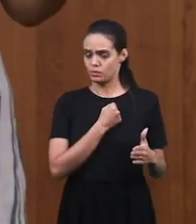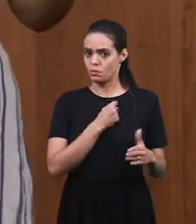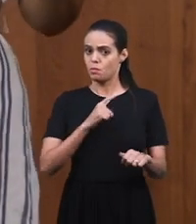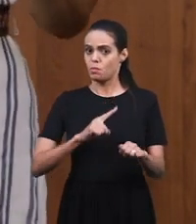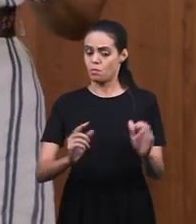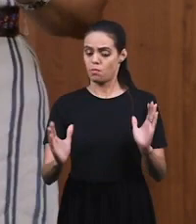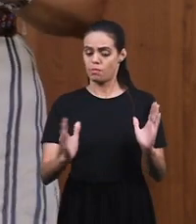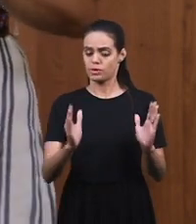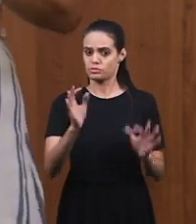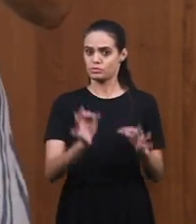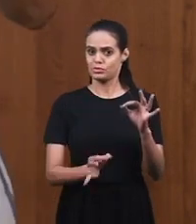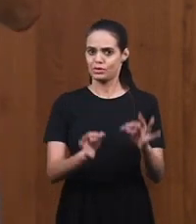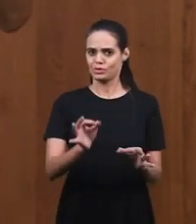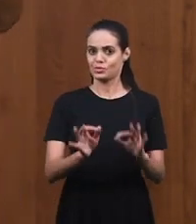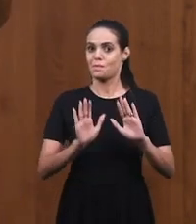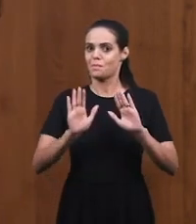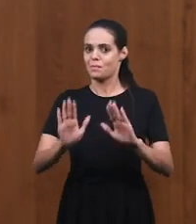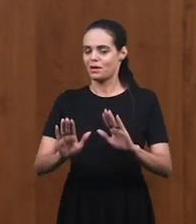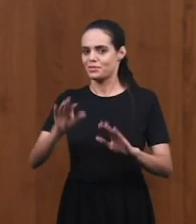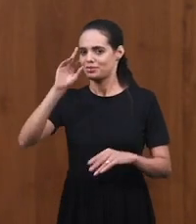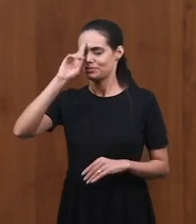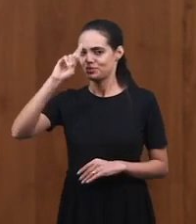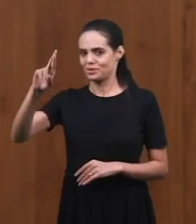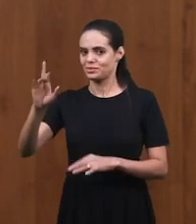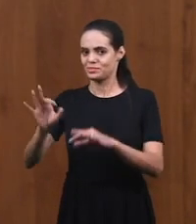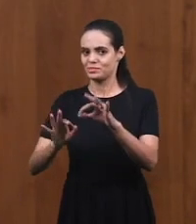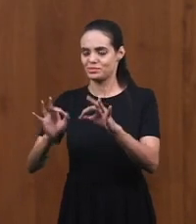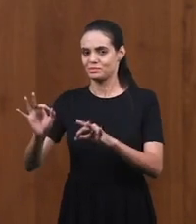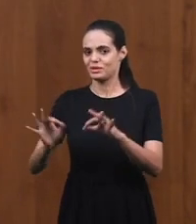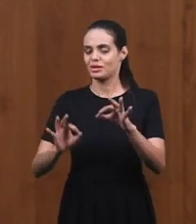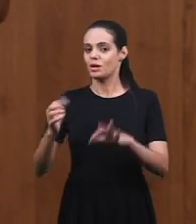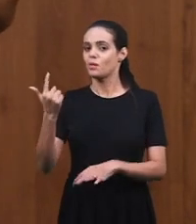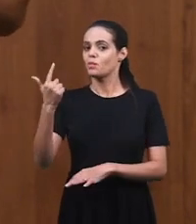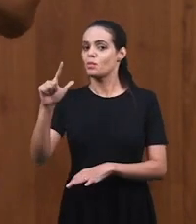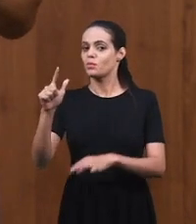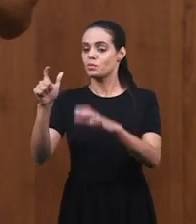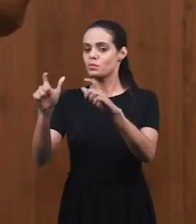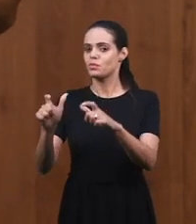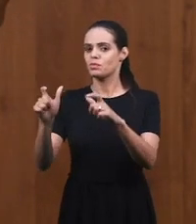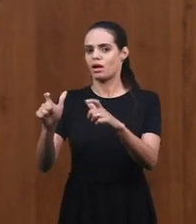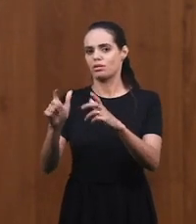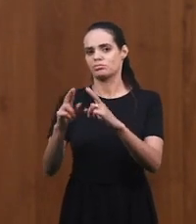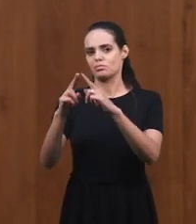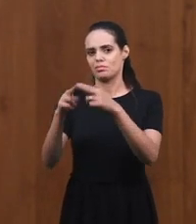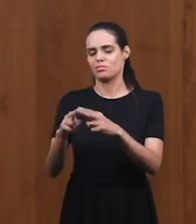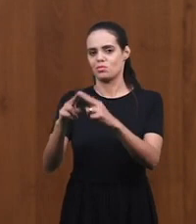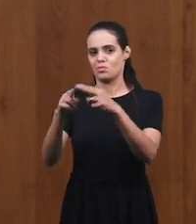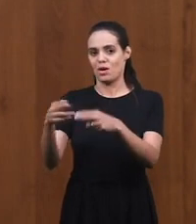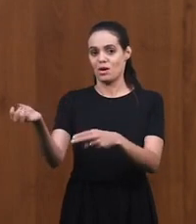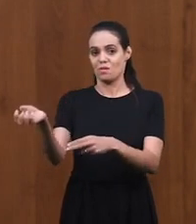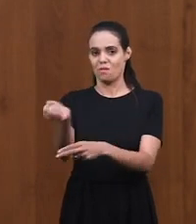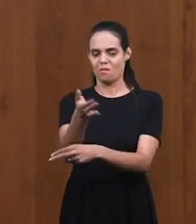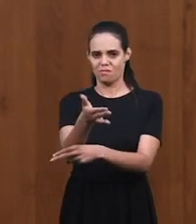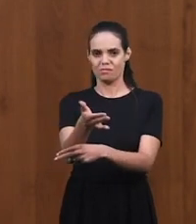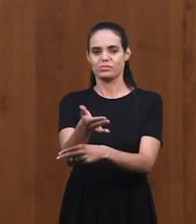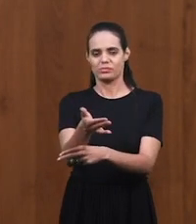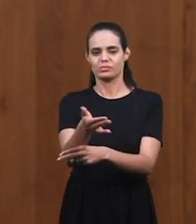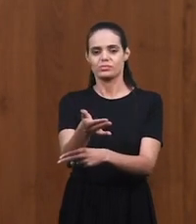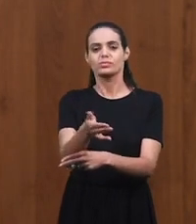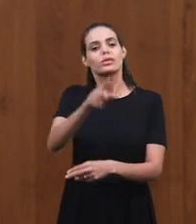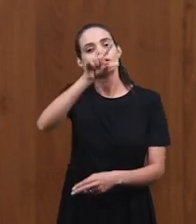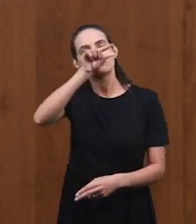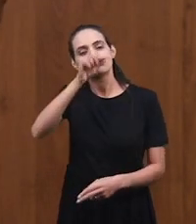definite place to live. Because the Lord told Noah that he would prepare a new